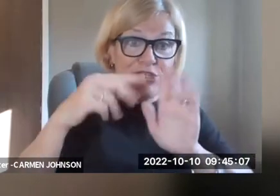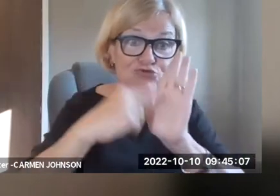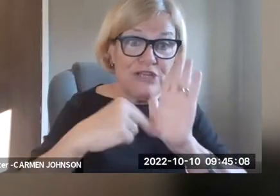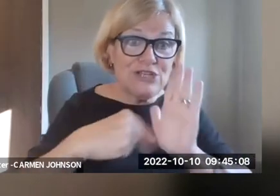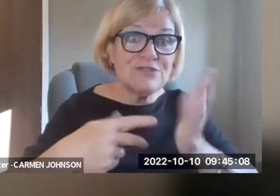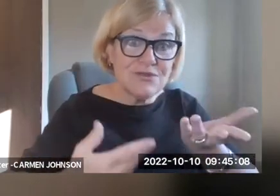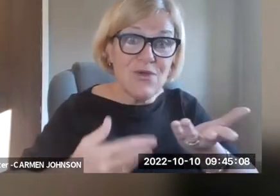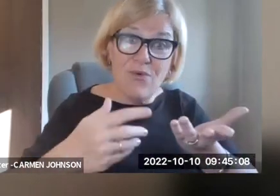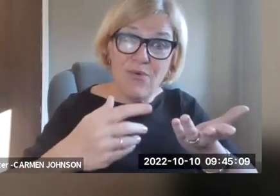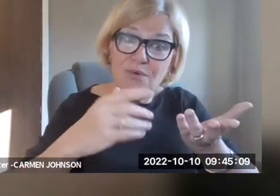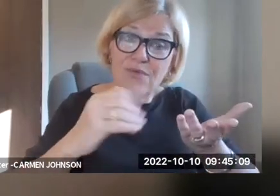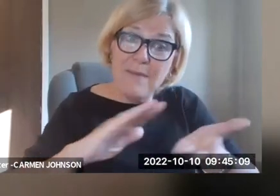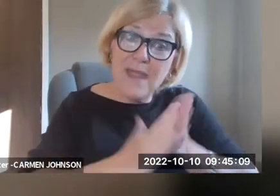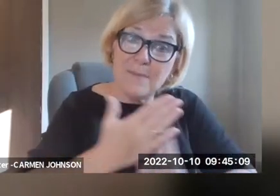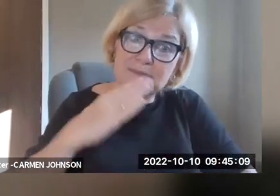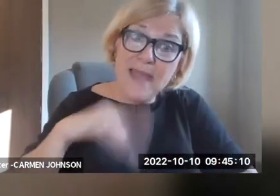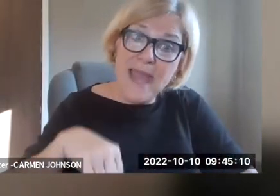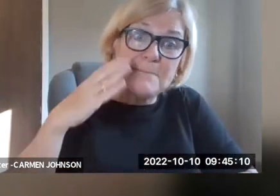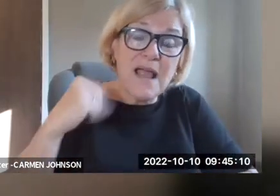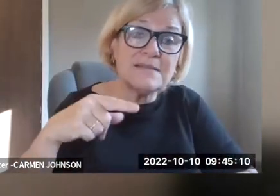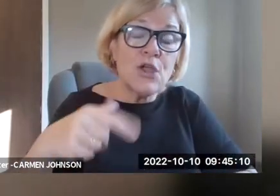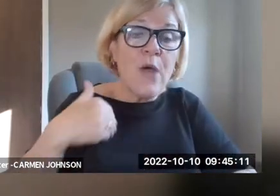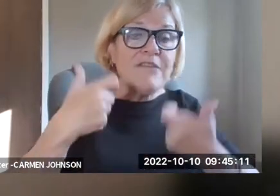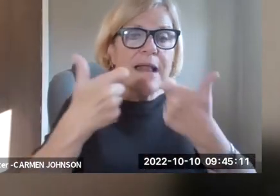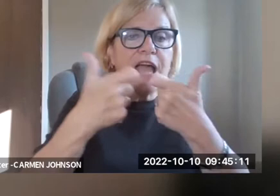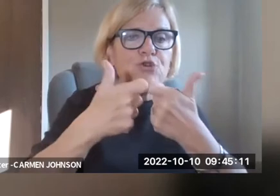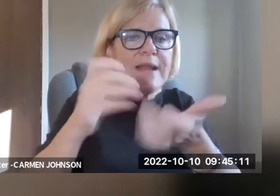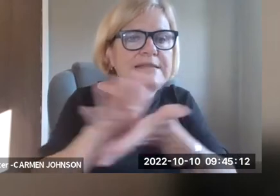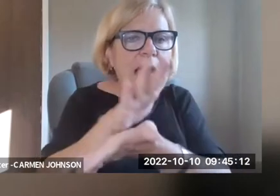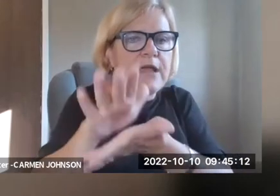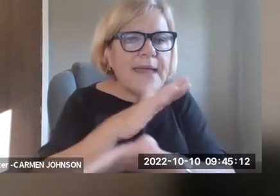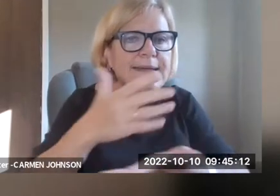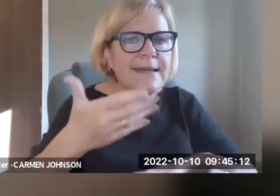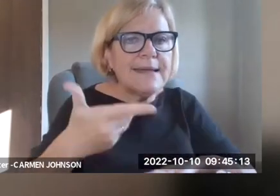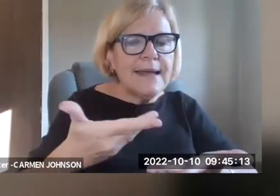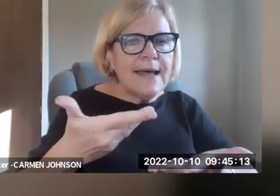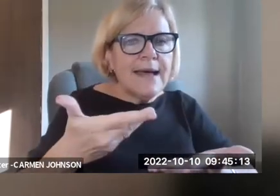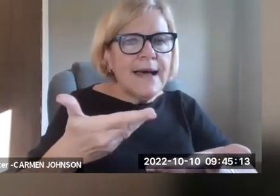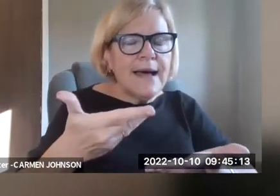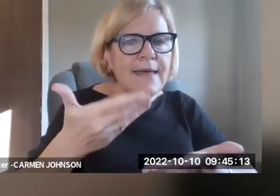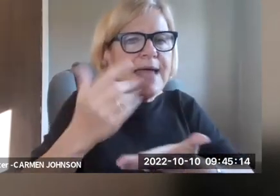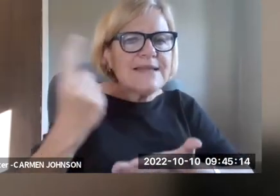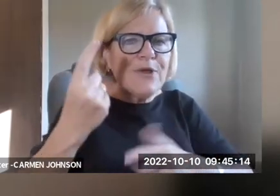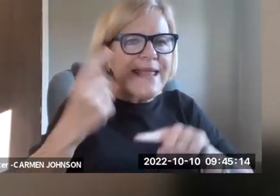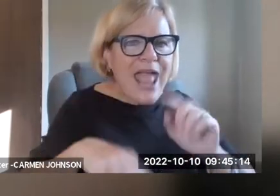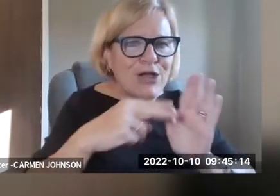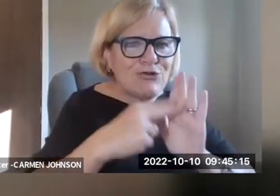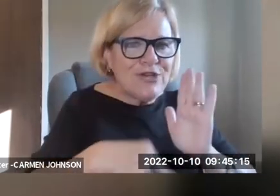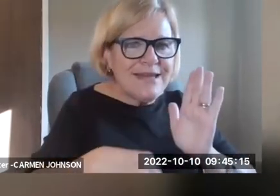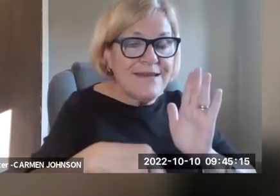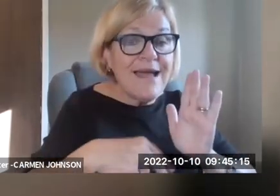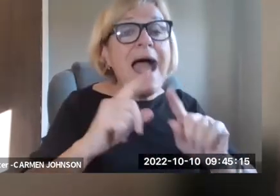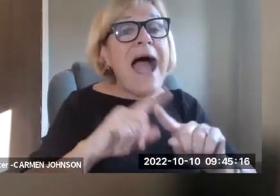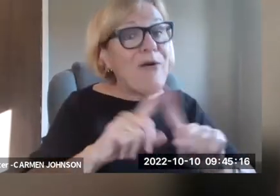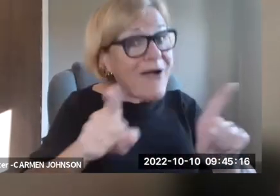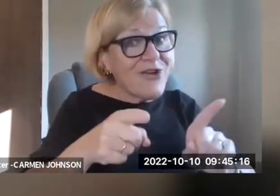That might actually be good. On the other hand, most places don't have screen readers. And so that ends up being, um, very bad because you have